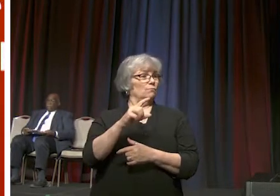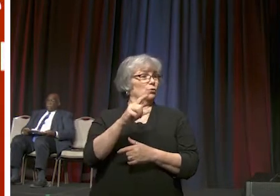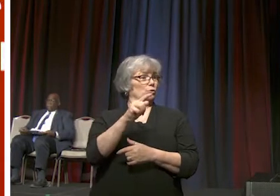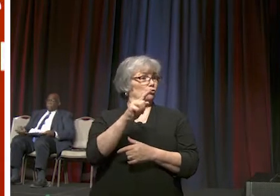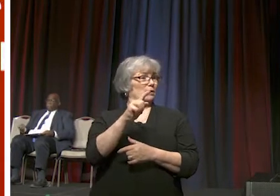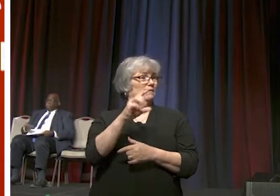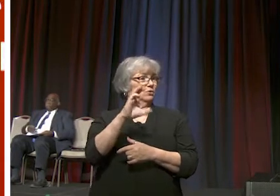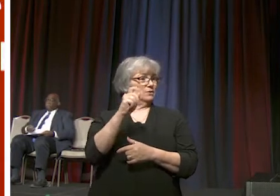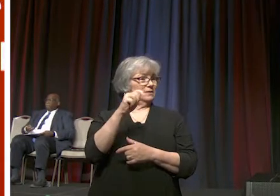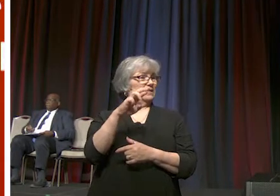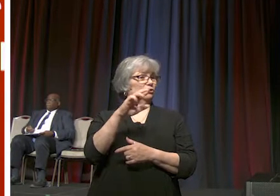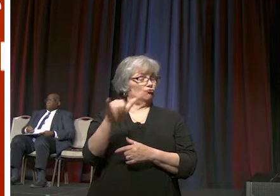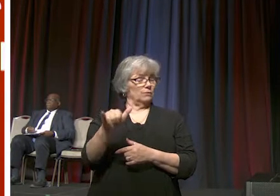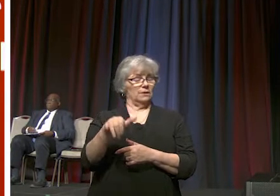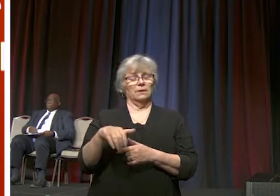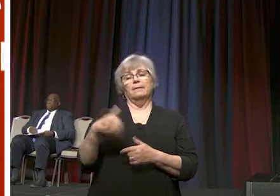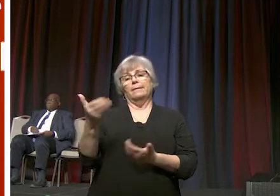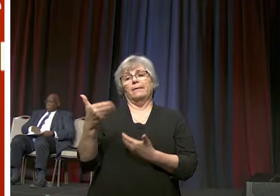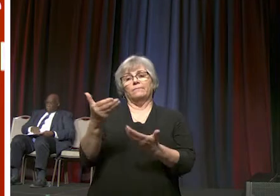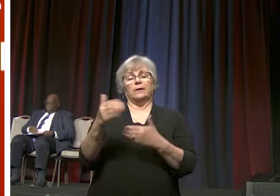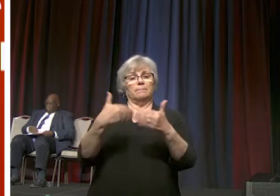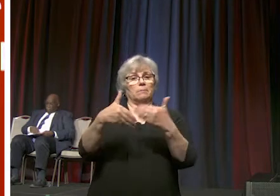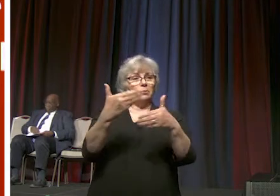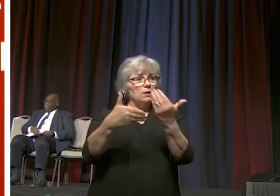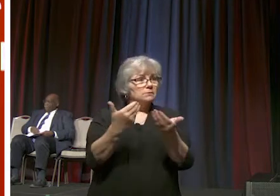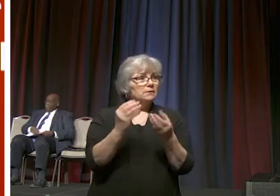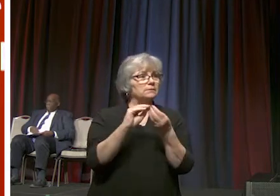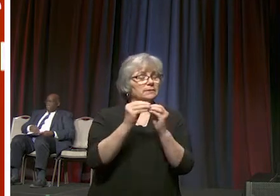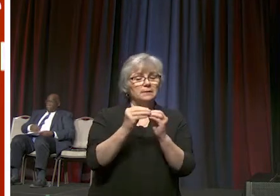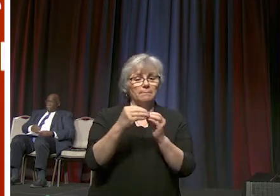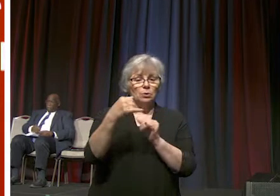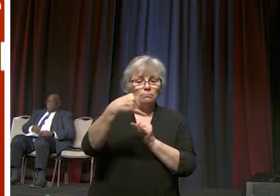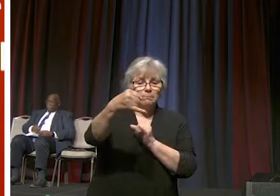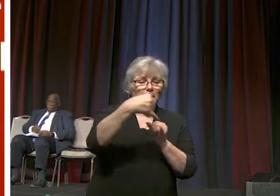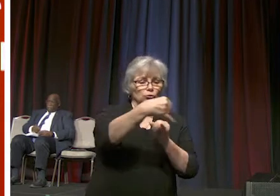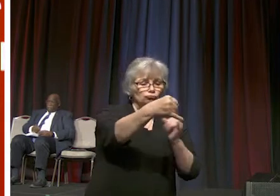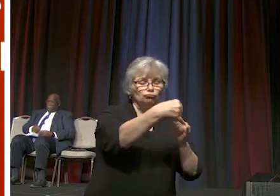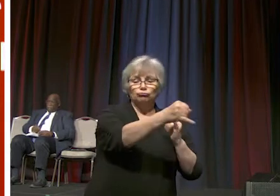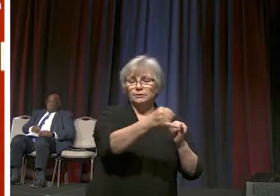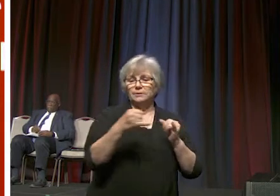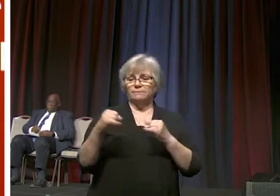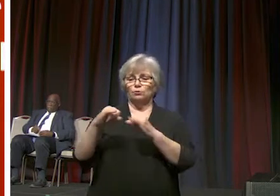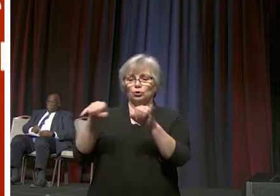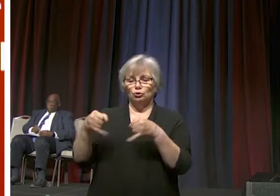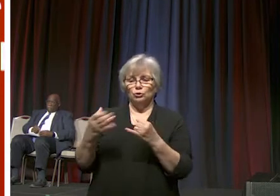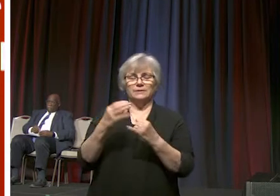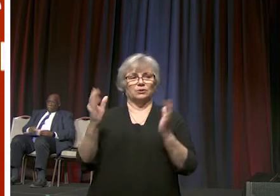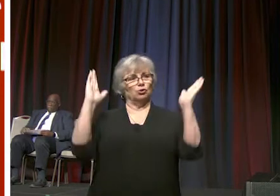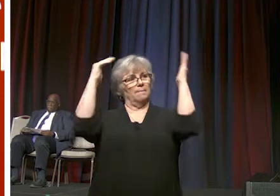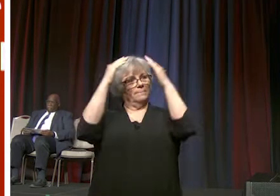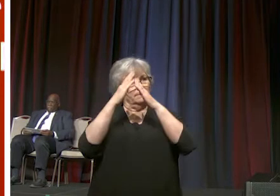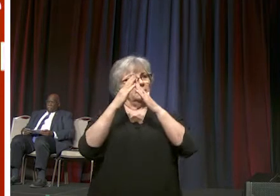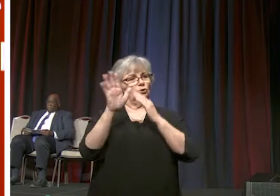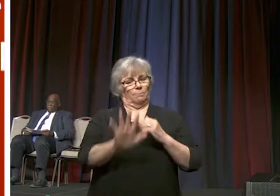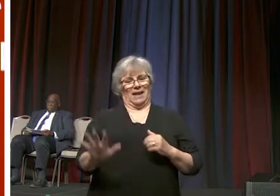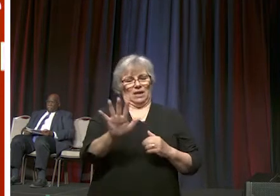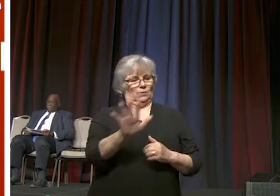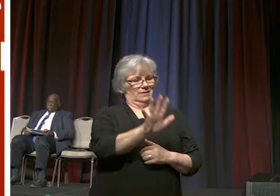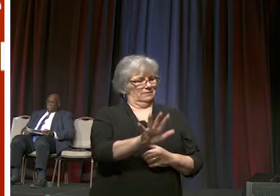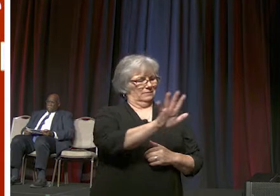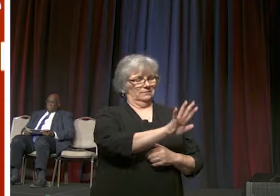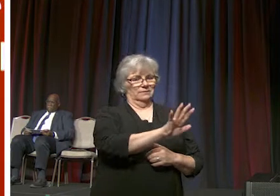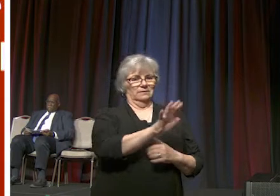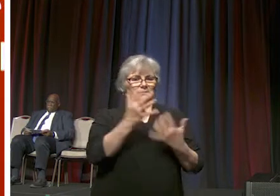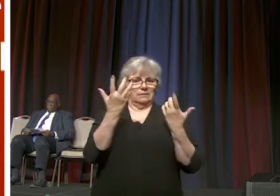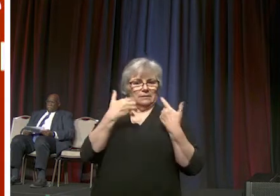century and recommend a process to determine the number and boundaries of the jurisdictions and Episcopal areas that align with the